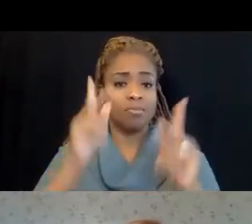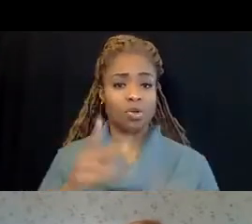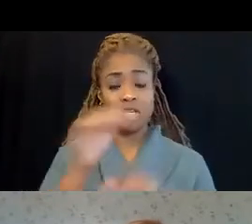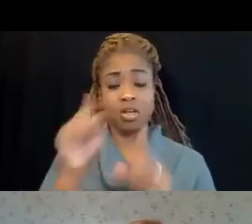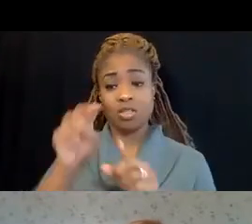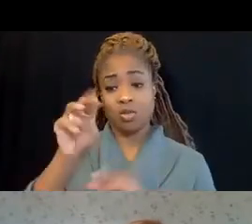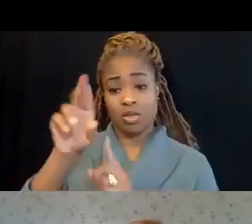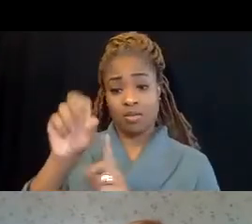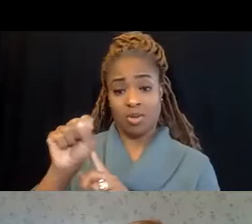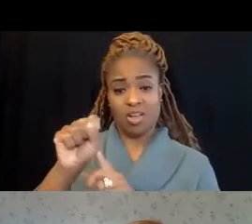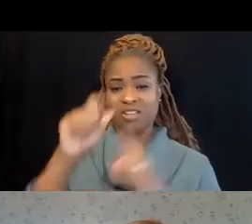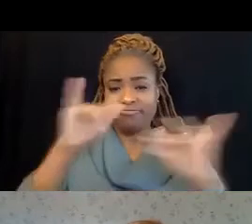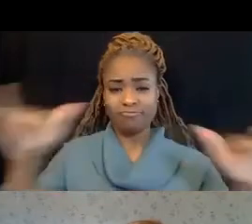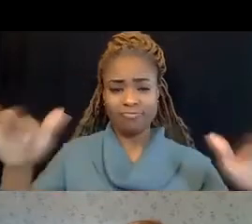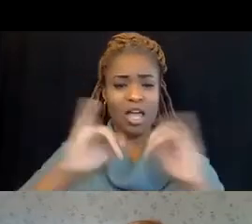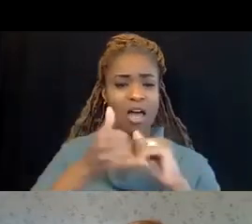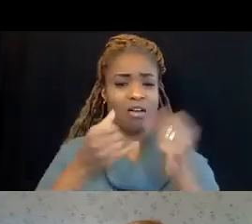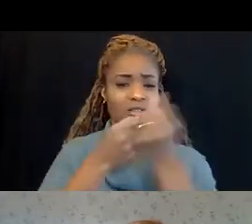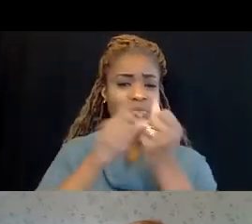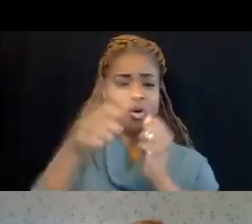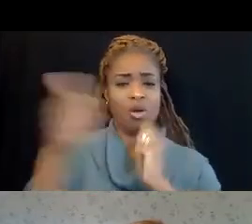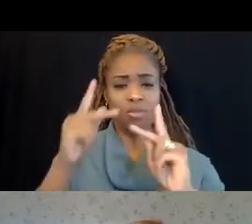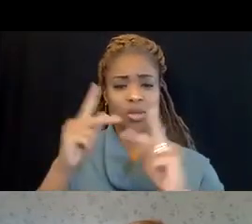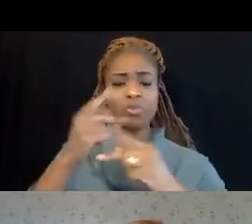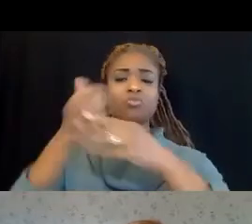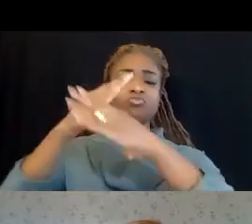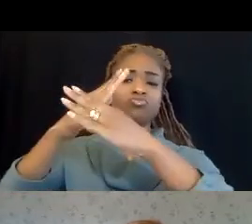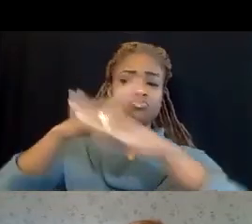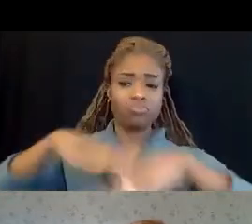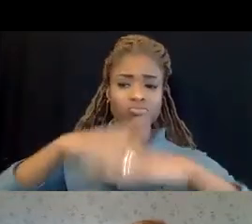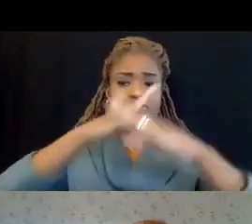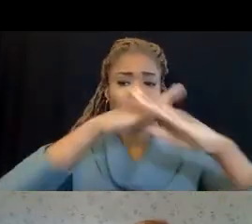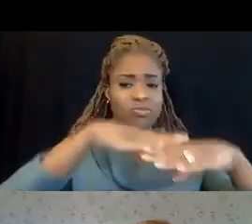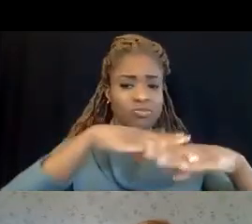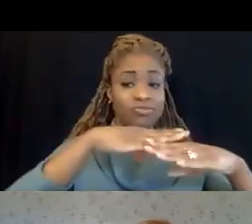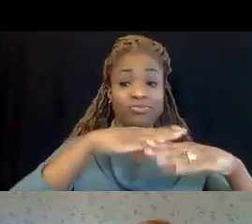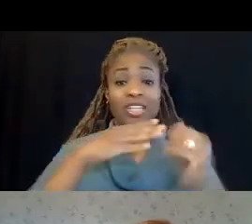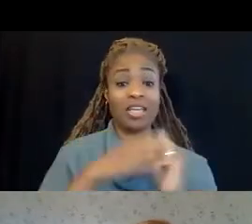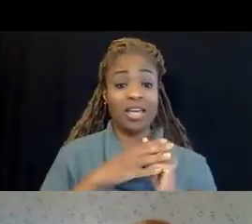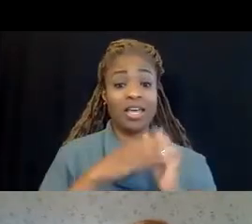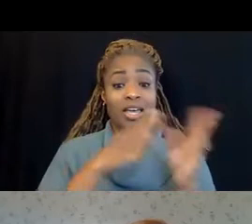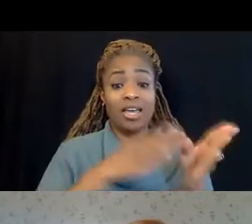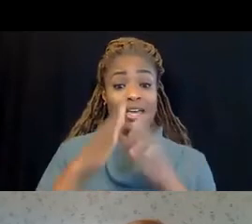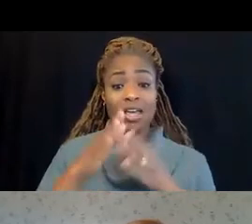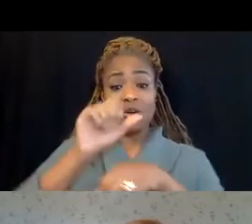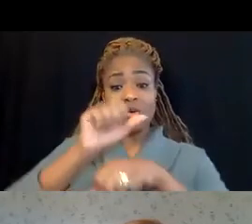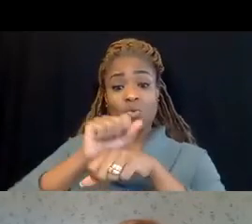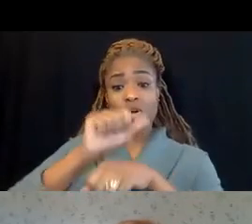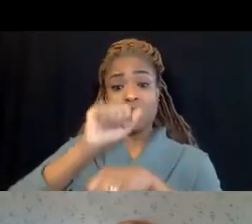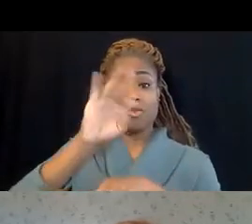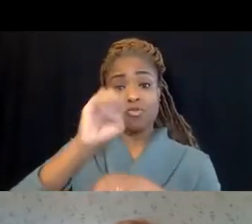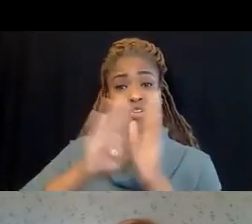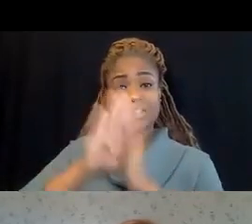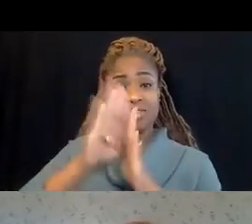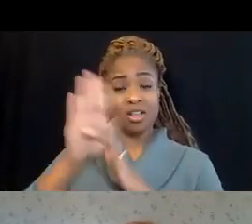and all the ways they are supporting others in overcoming barriers. That was followed by workforce development, explaining all